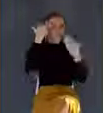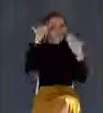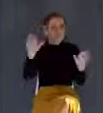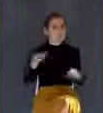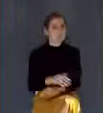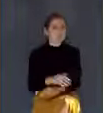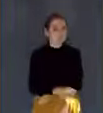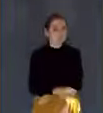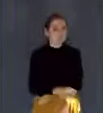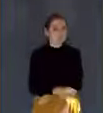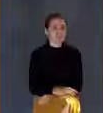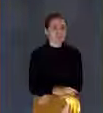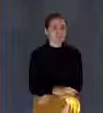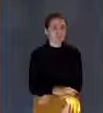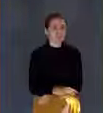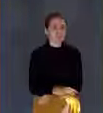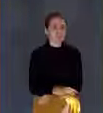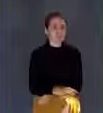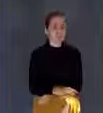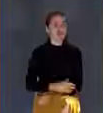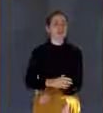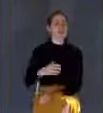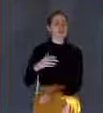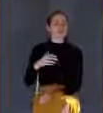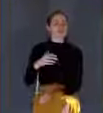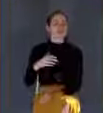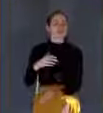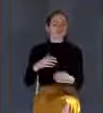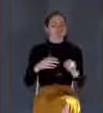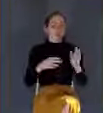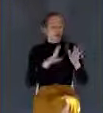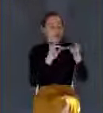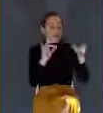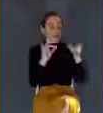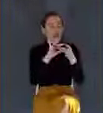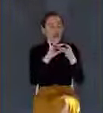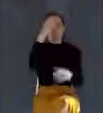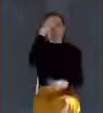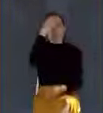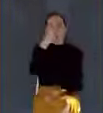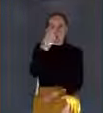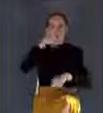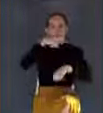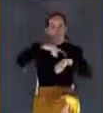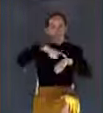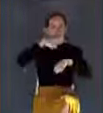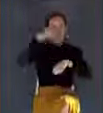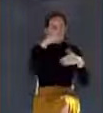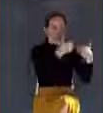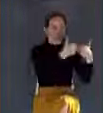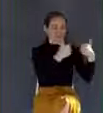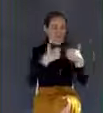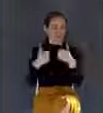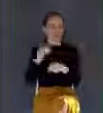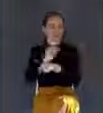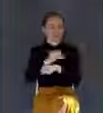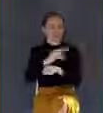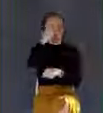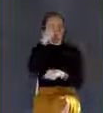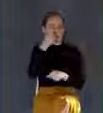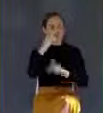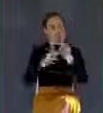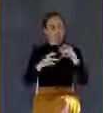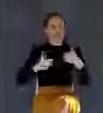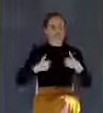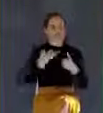These were the Roman times used to divide up the night. The Romans had four watches of the night. Remember, Mark is